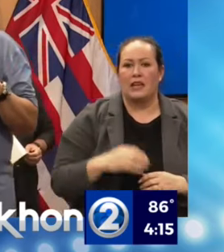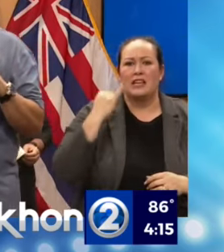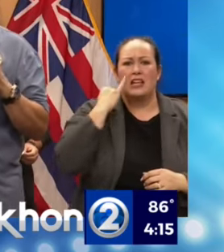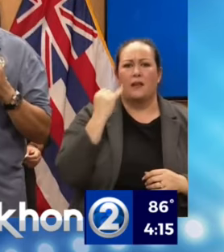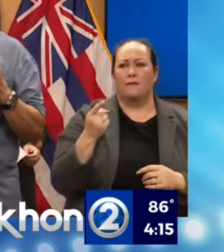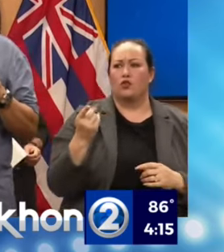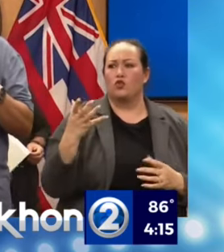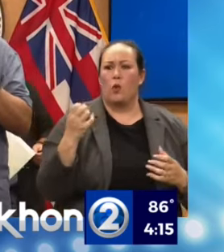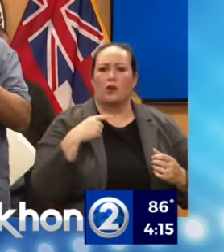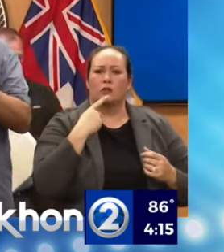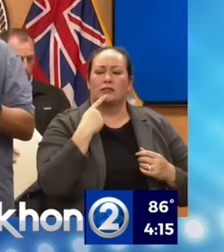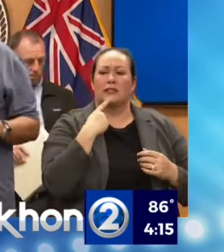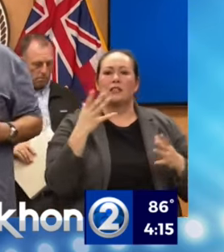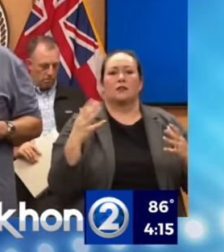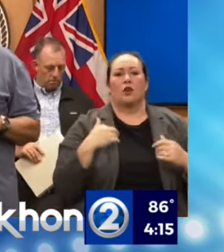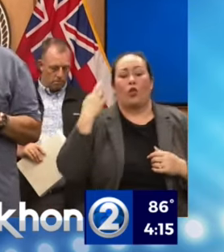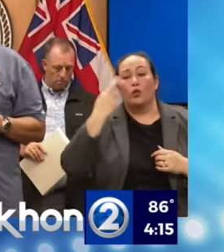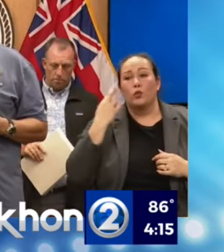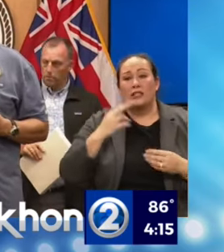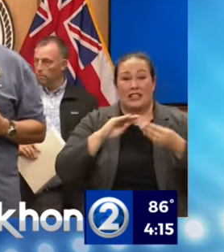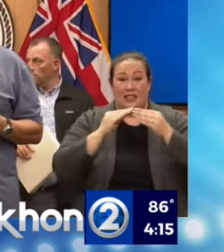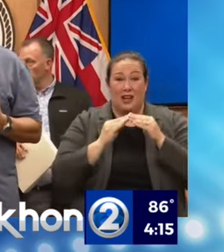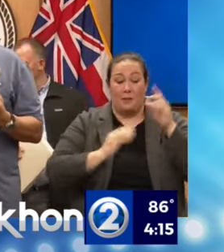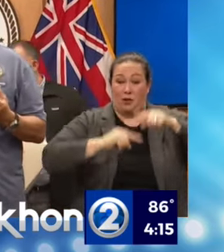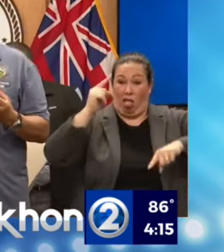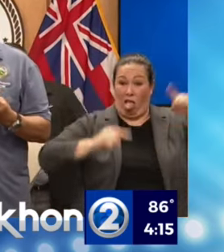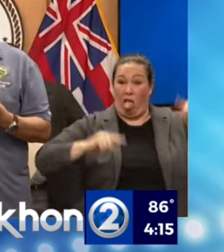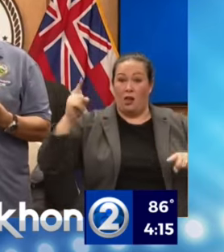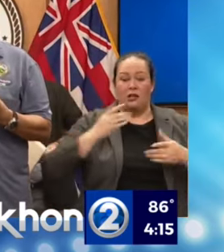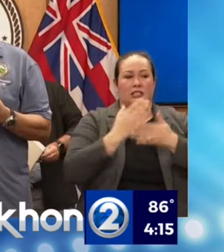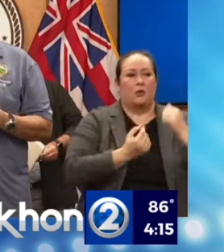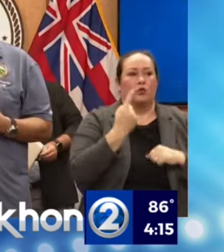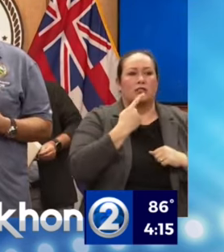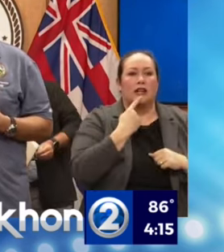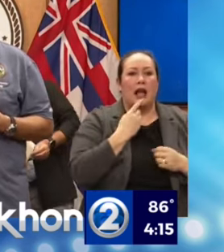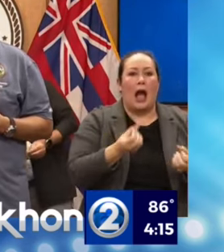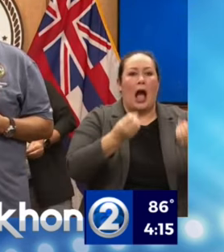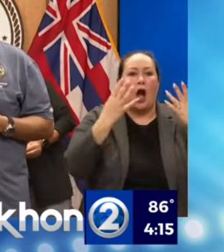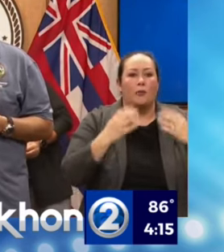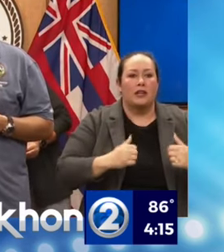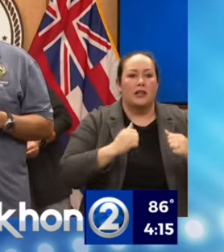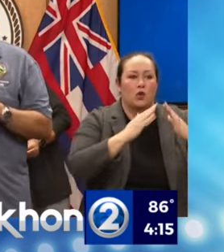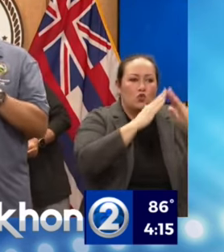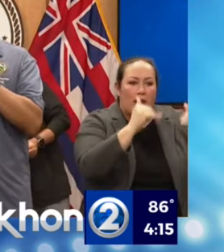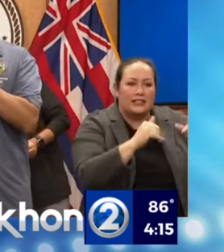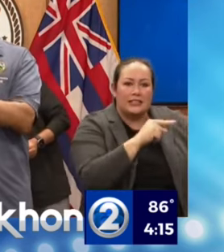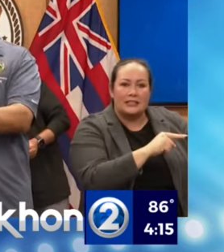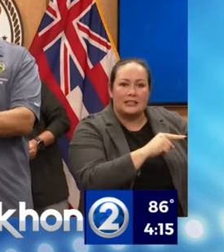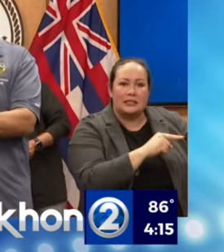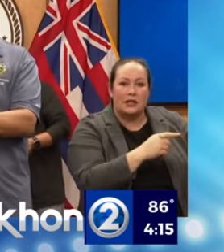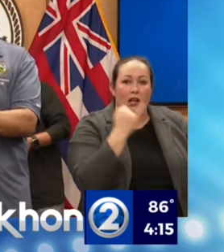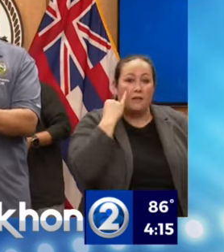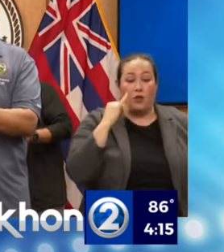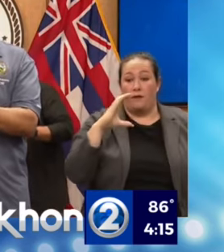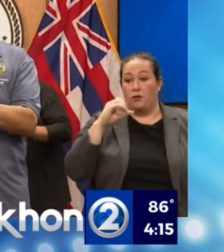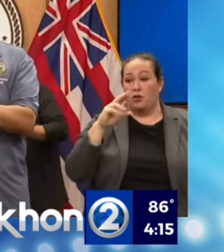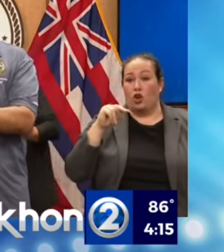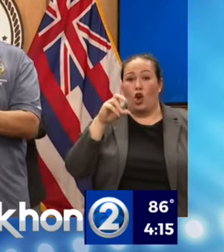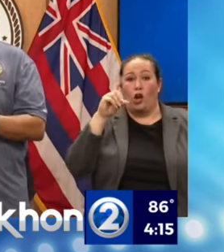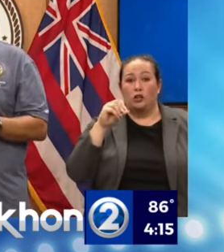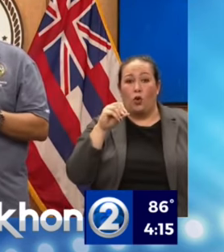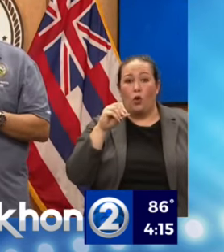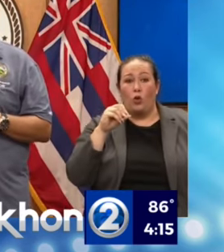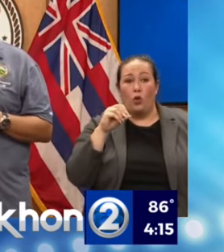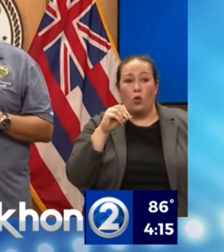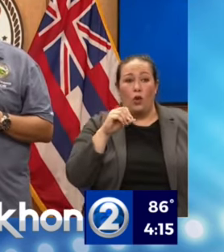If you just want to say, the reason the number is varied is somebody will say, how many residences are gone? Well, if you've got a condominium or